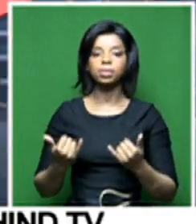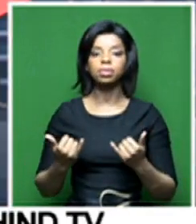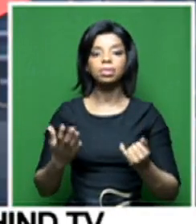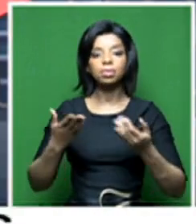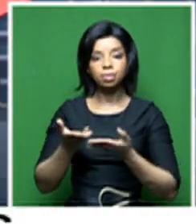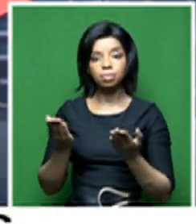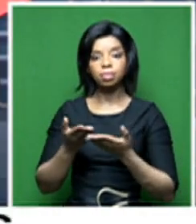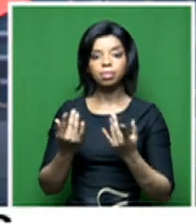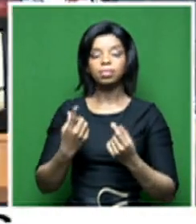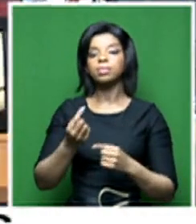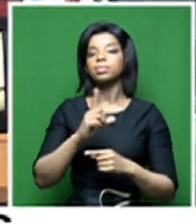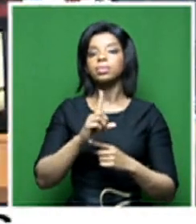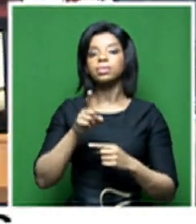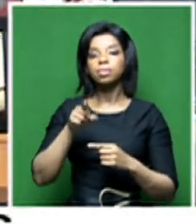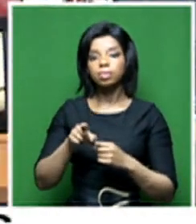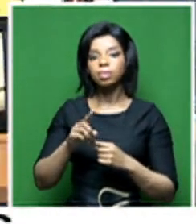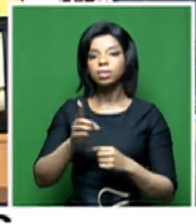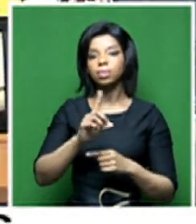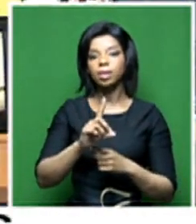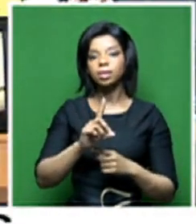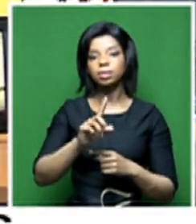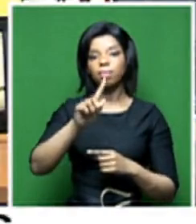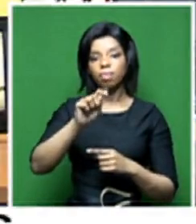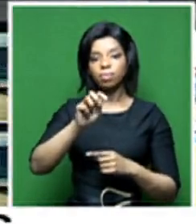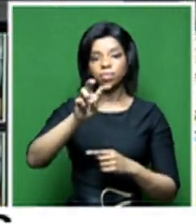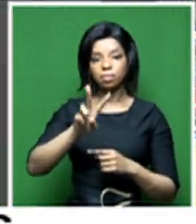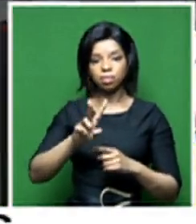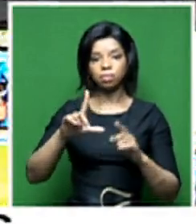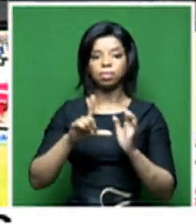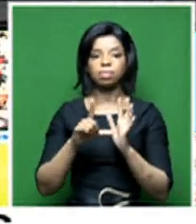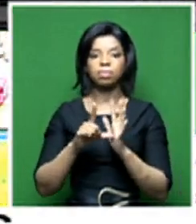collection of TV licenses.